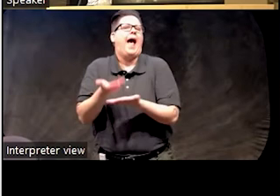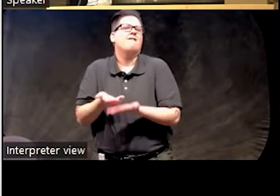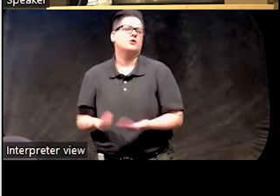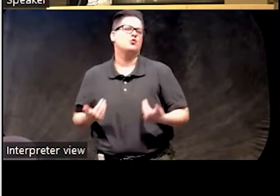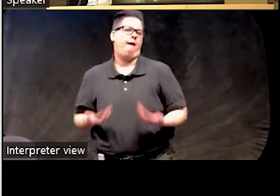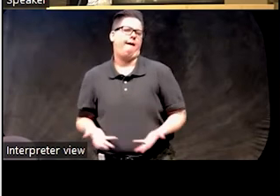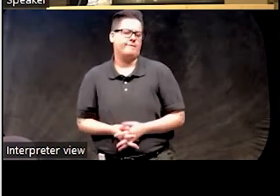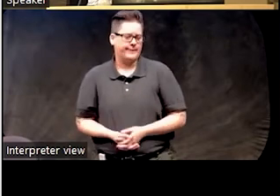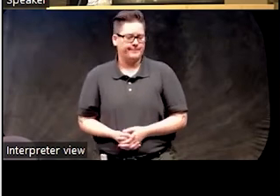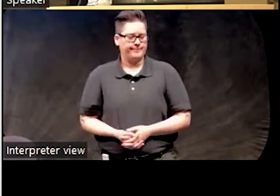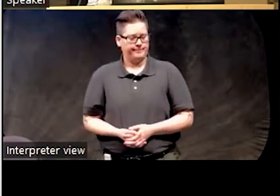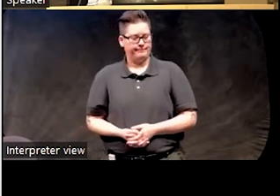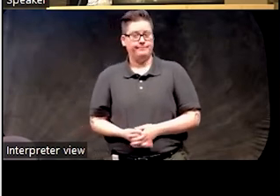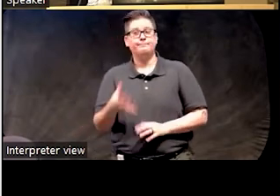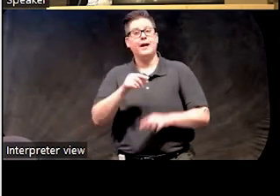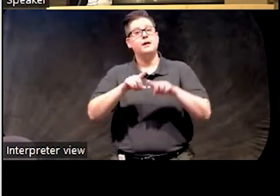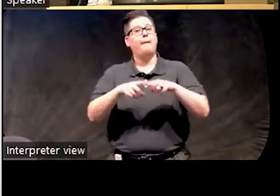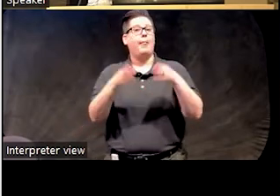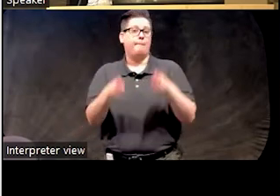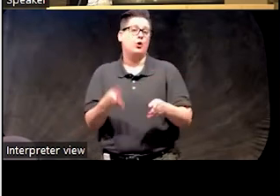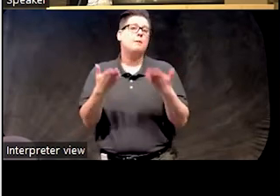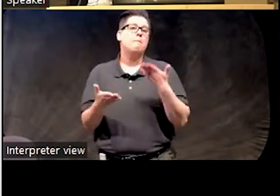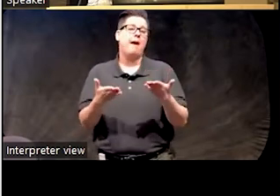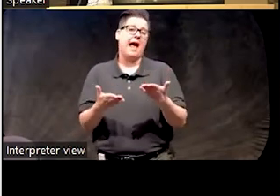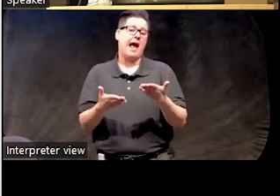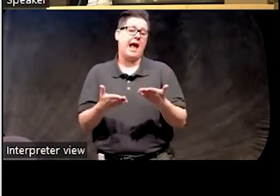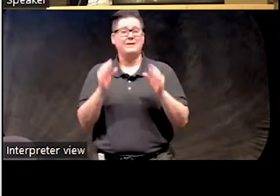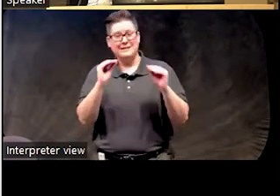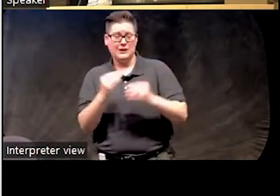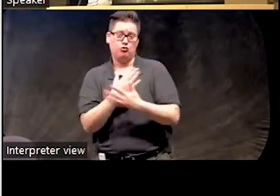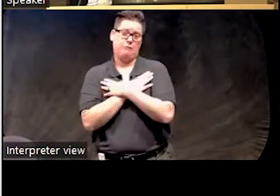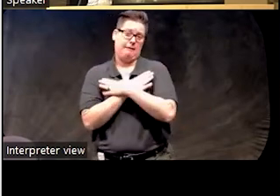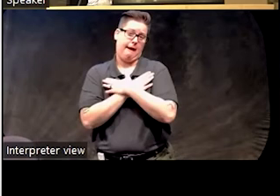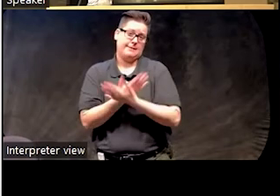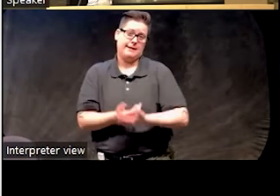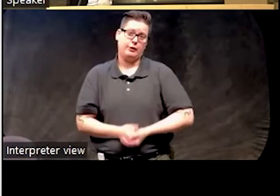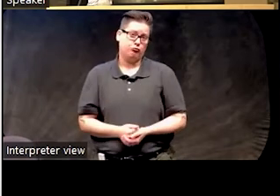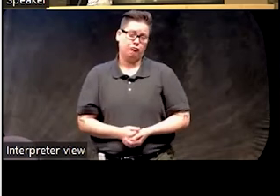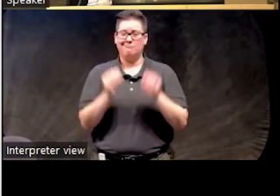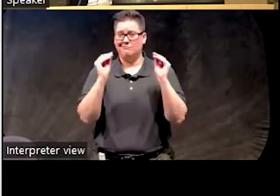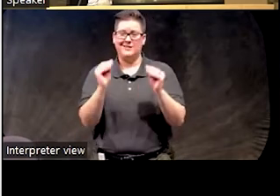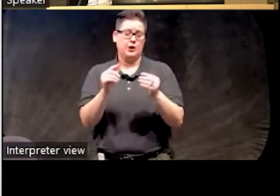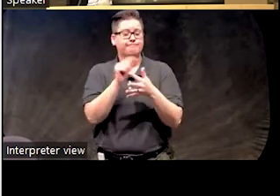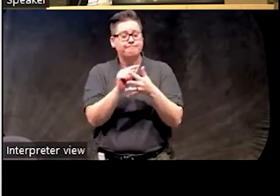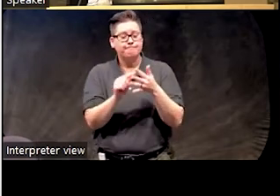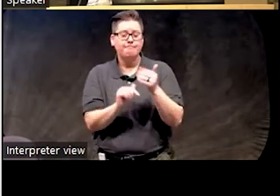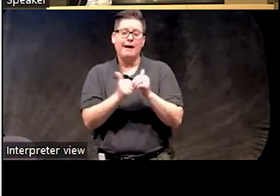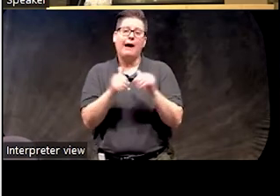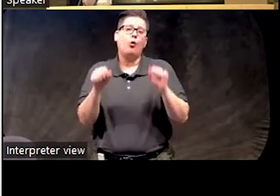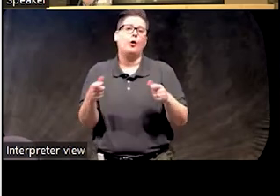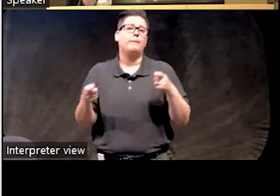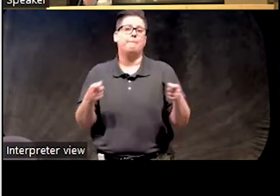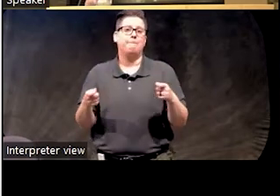Also, you know, depending on the person, we may do relaxation strategies, teaching them different ways that they can manage the